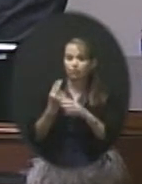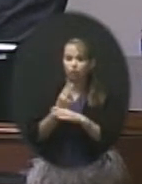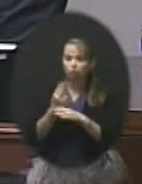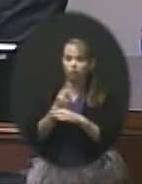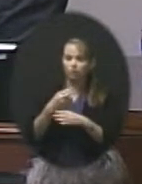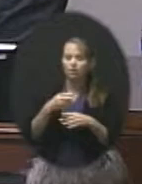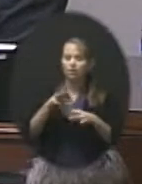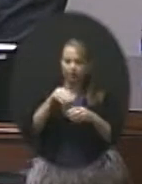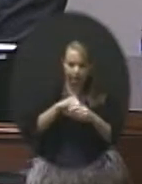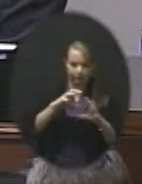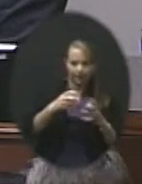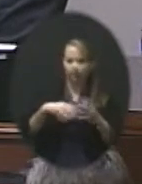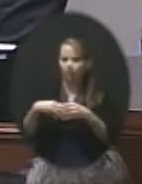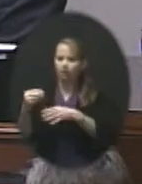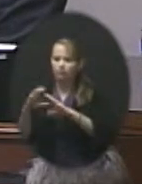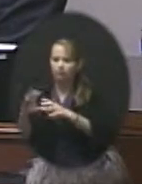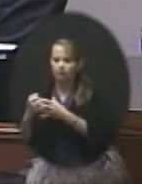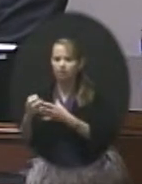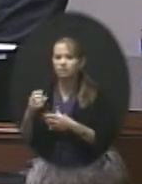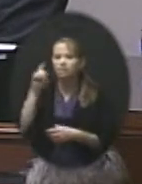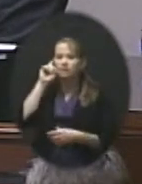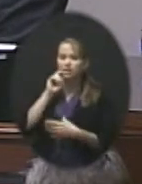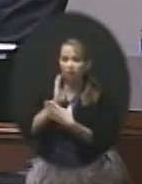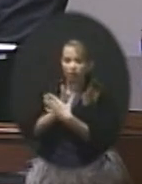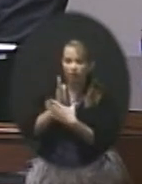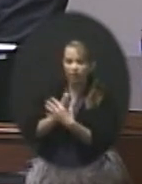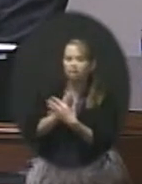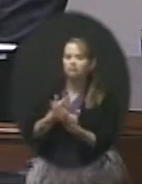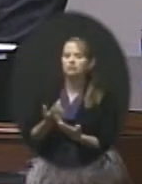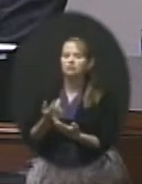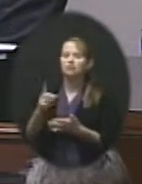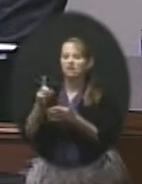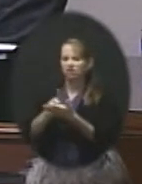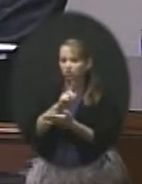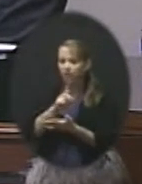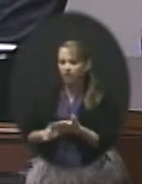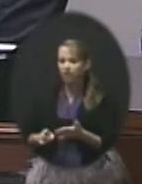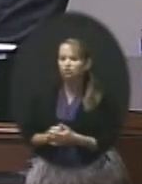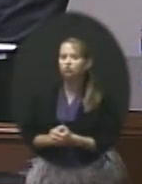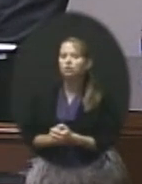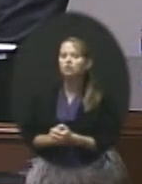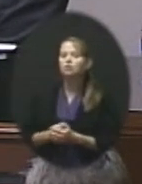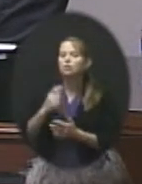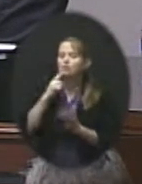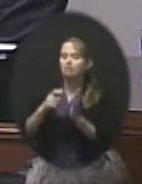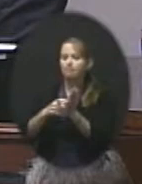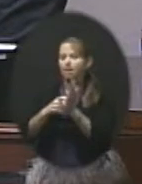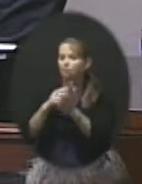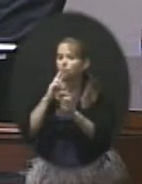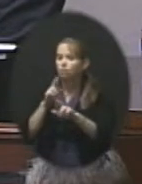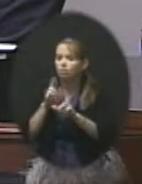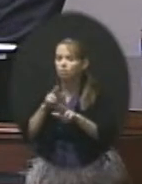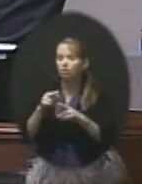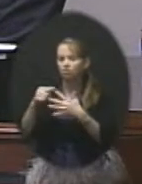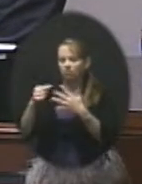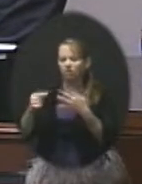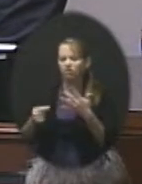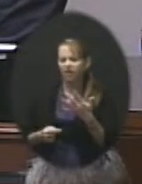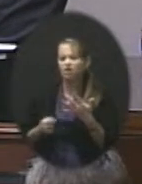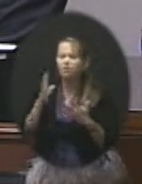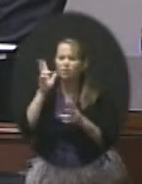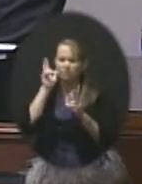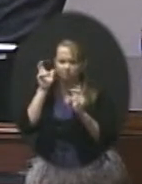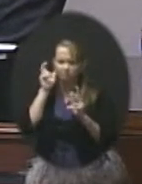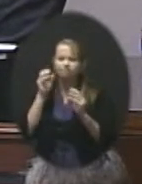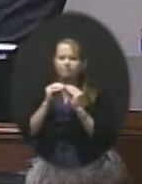harassment, discrimination, things like mandatory reporting, all of those, and I think you'll hear more about that in just a